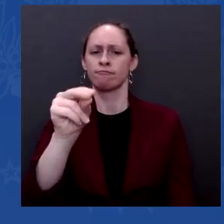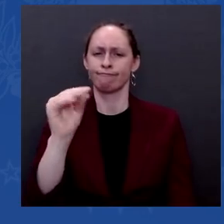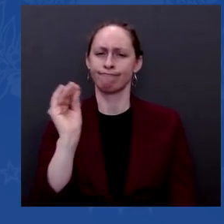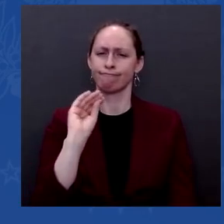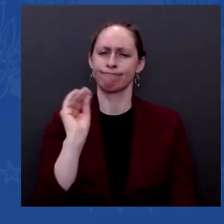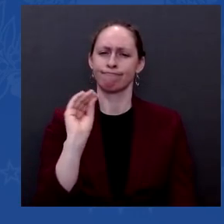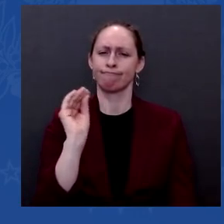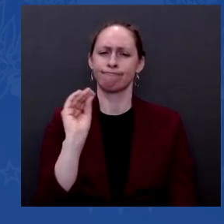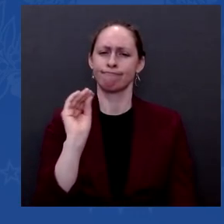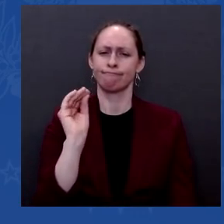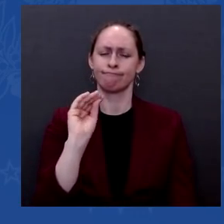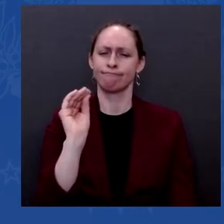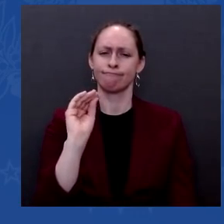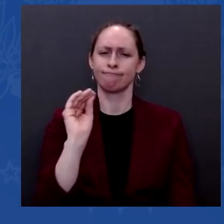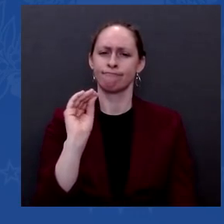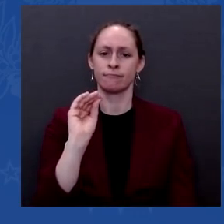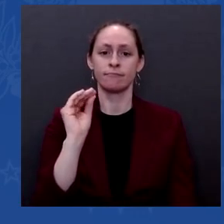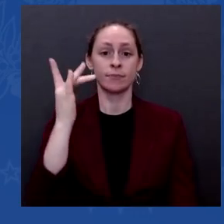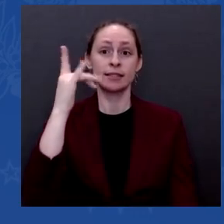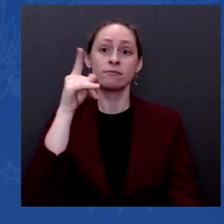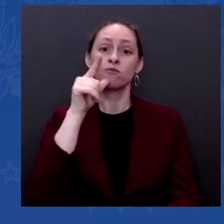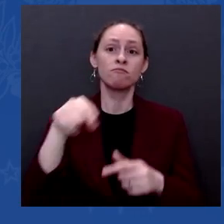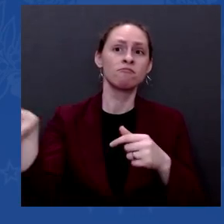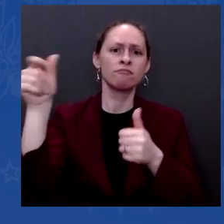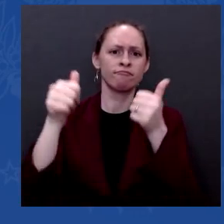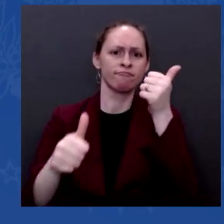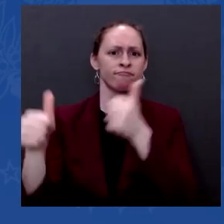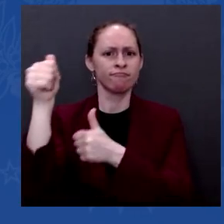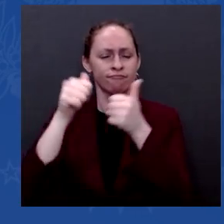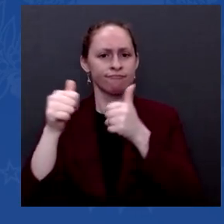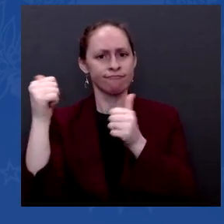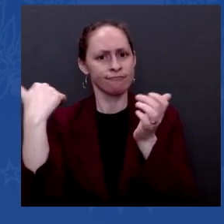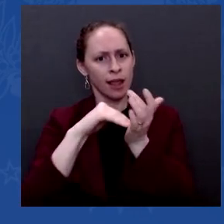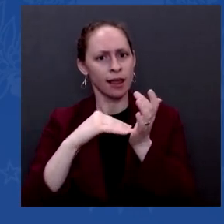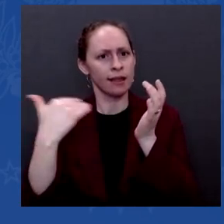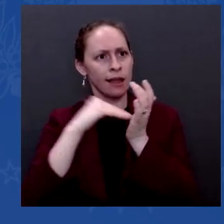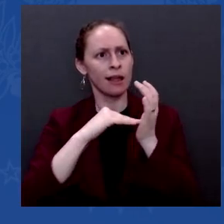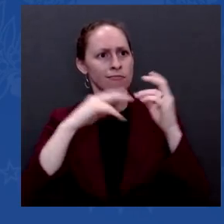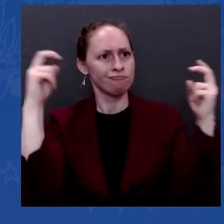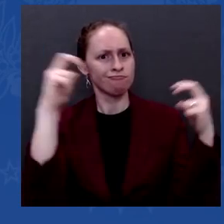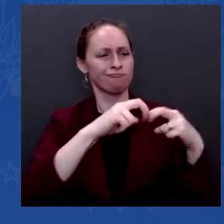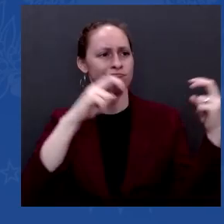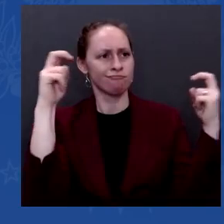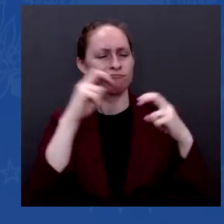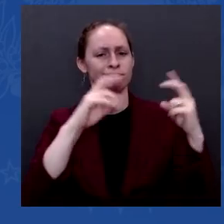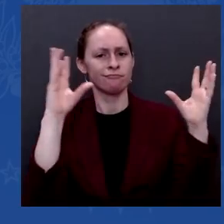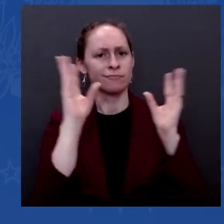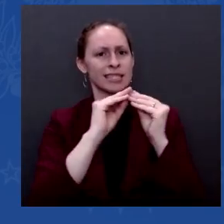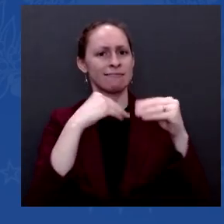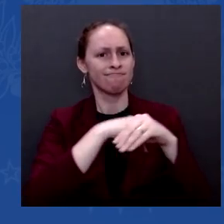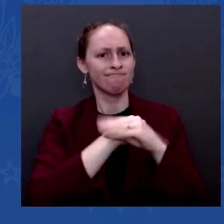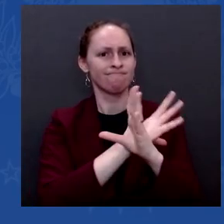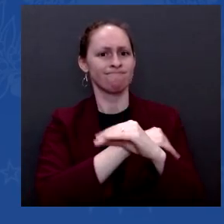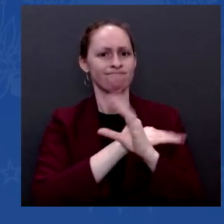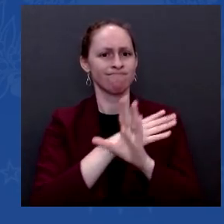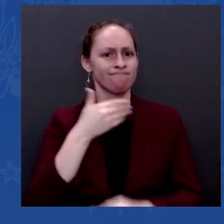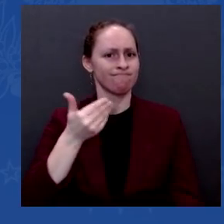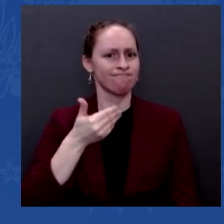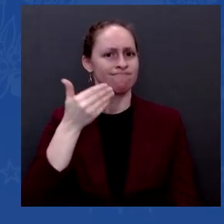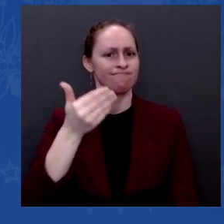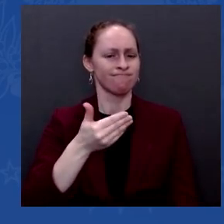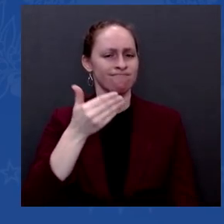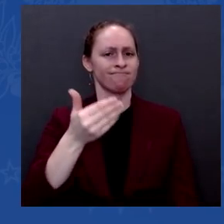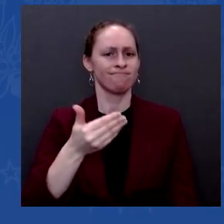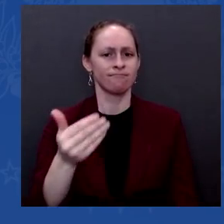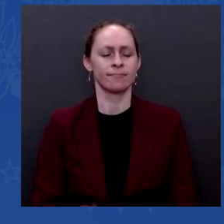is that there's a question of whether the people they're talking to know what he's going to do. So the answer